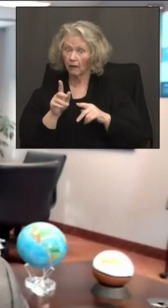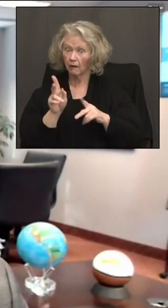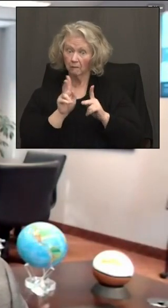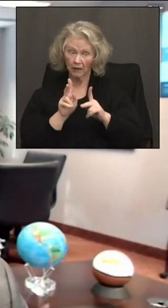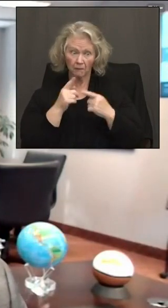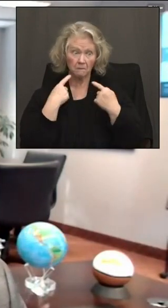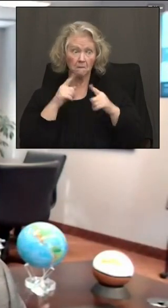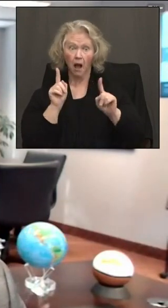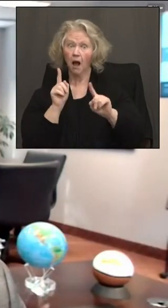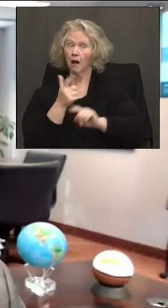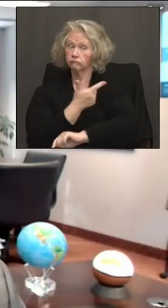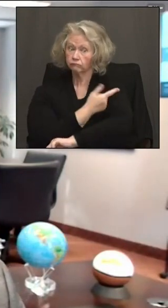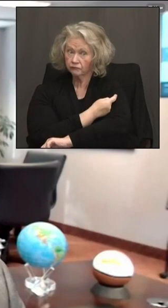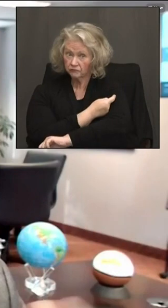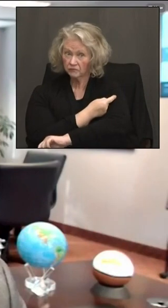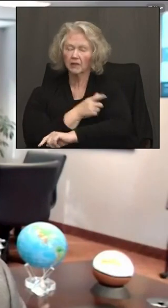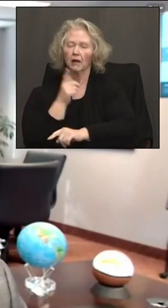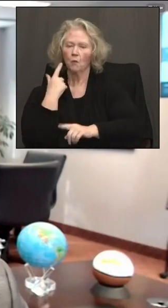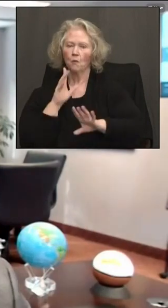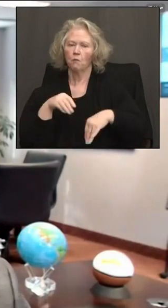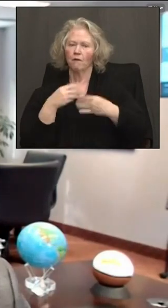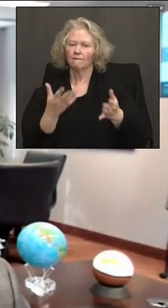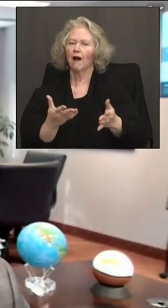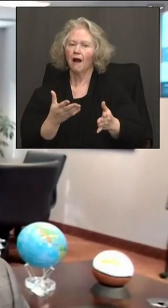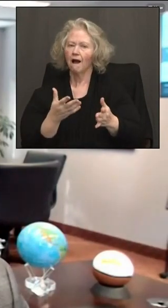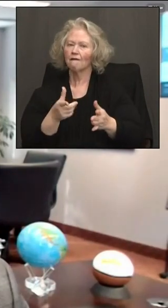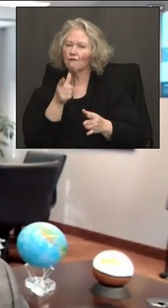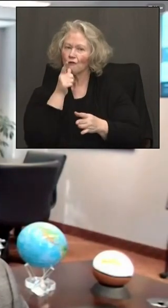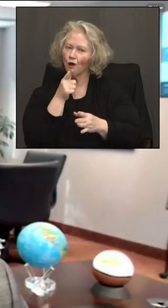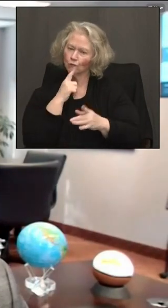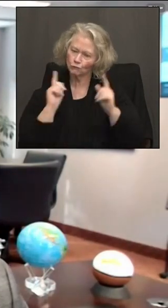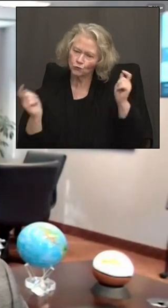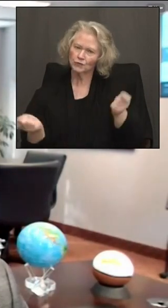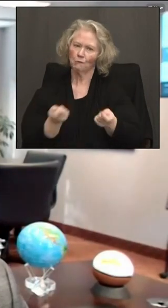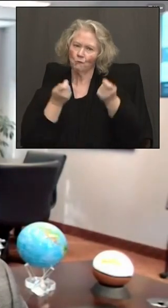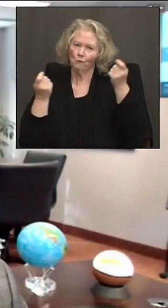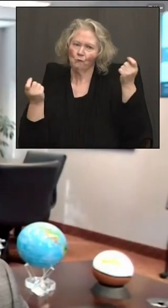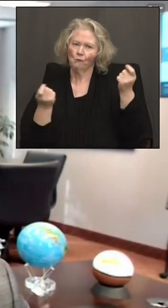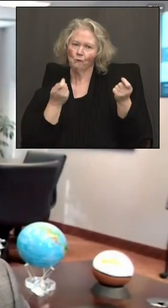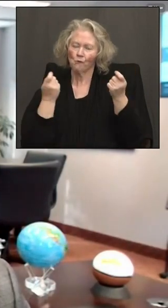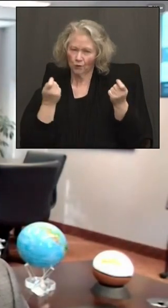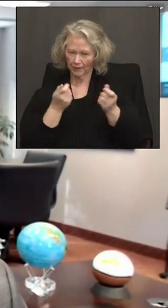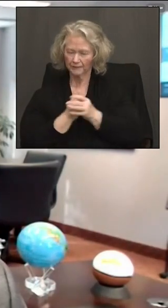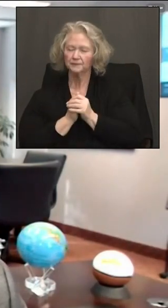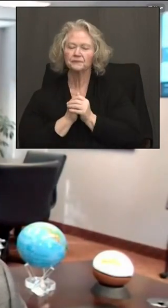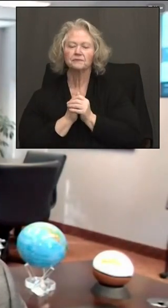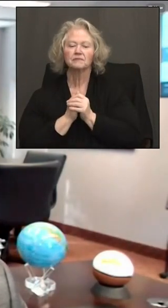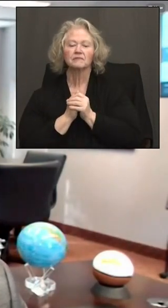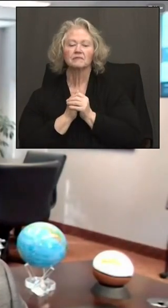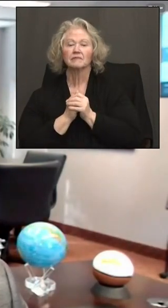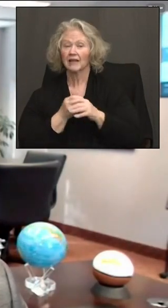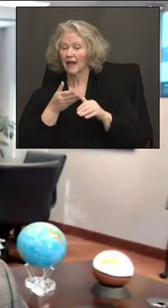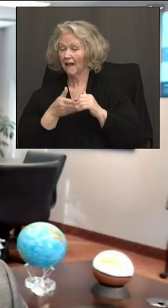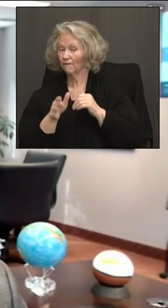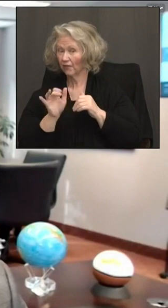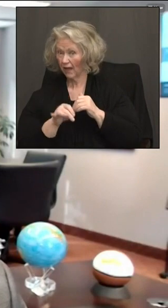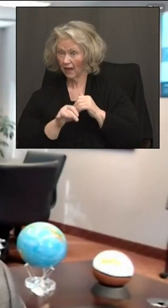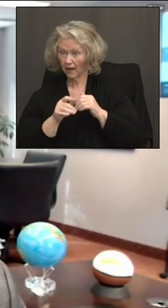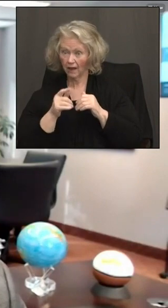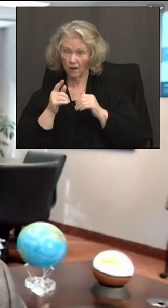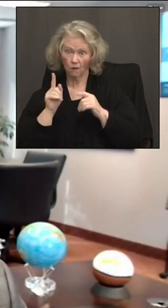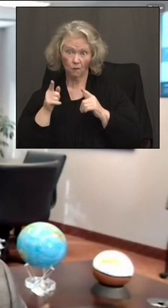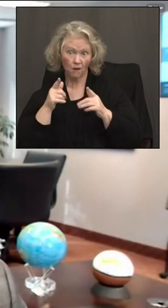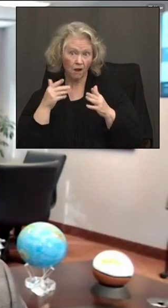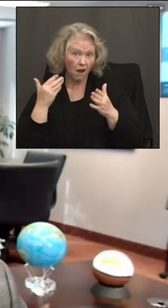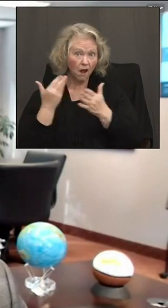vaccinated, they're going to have a company lunch, kind of a celebrate that that milestone. And then after that milestone, once the company gets